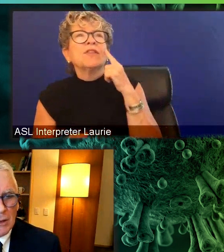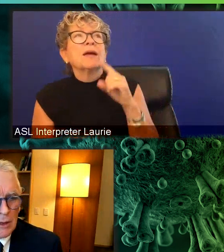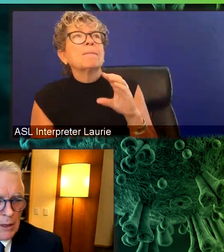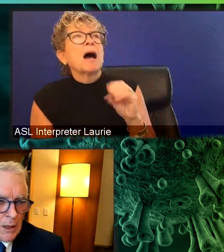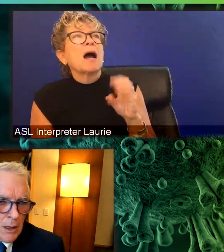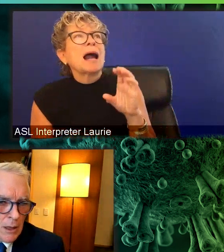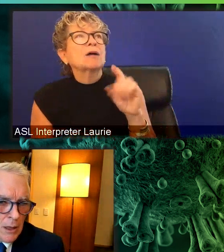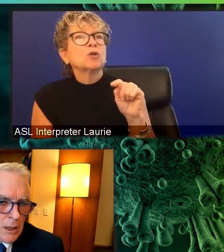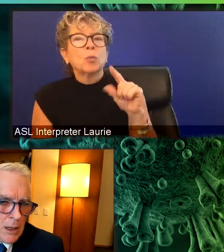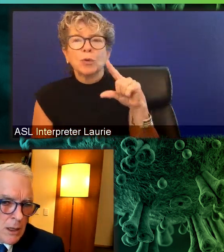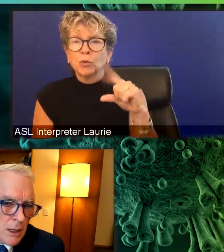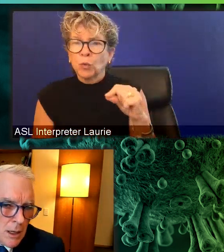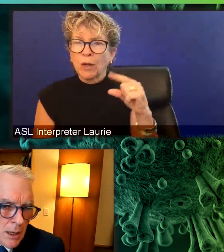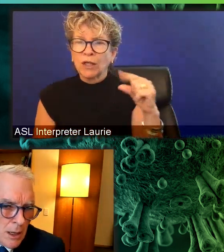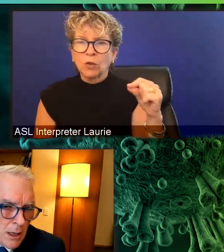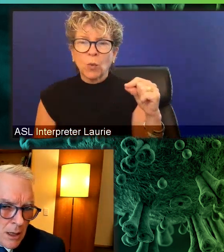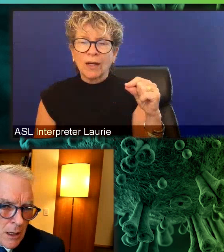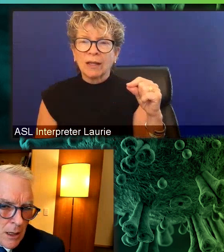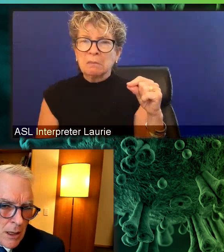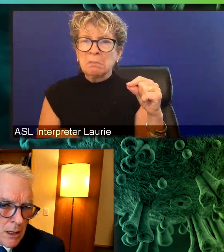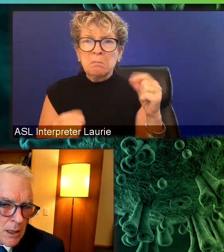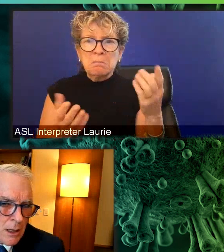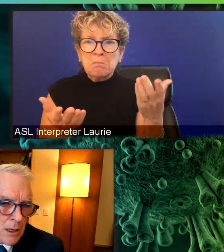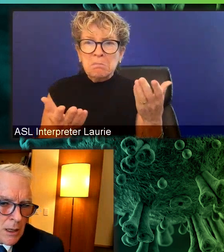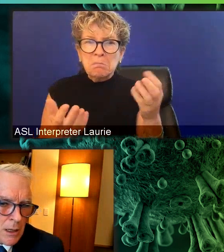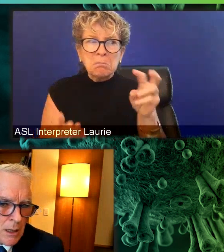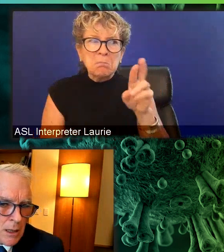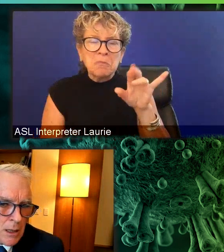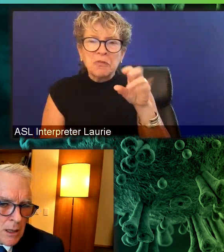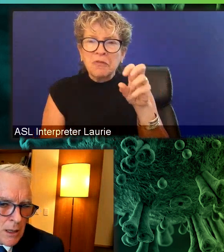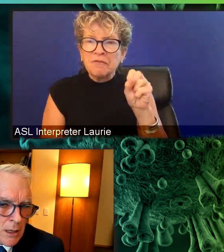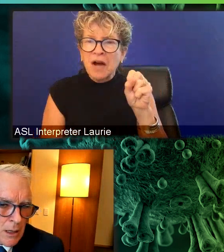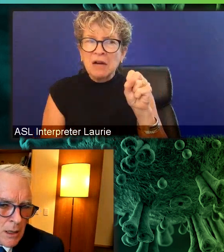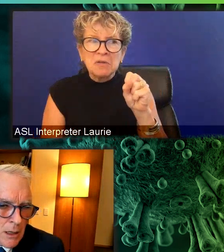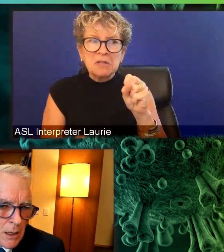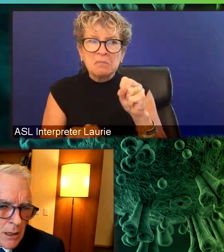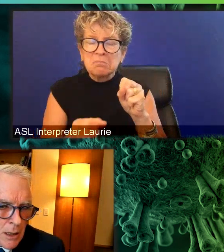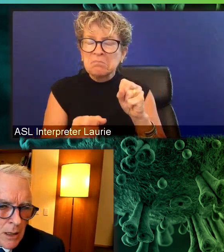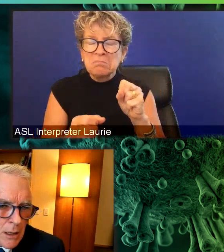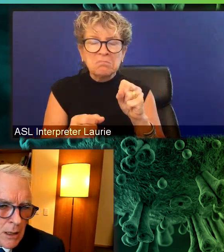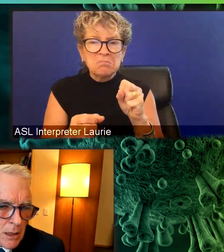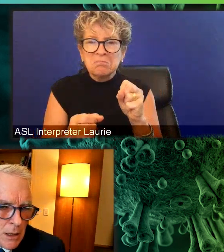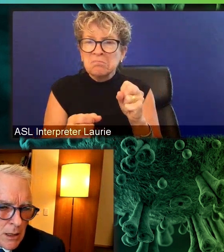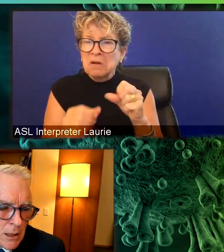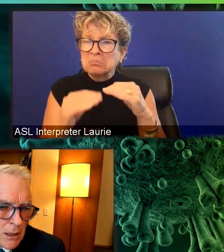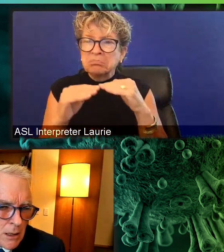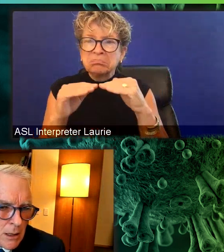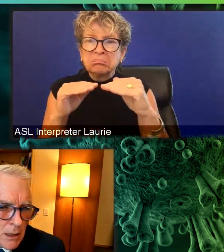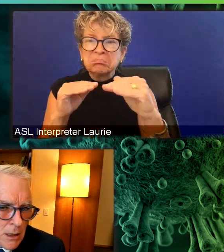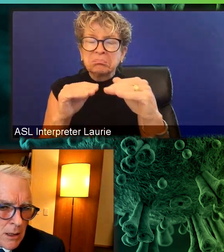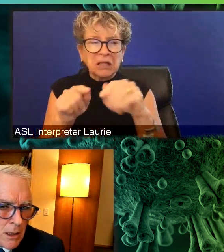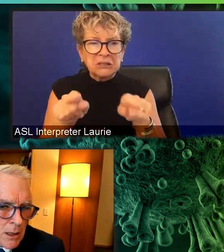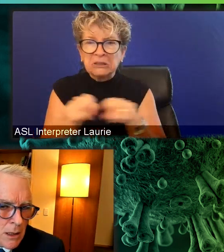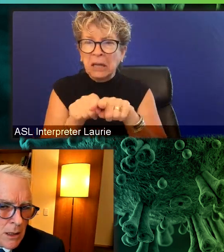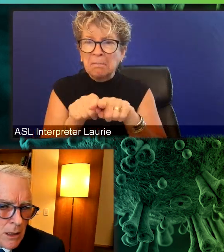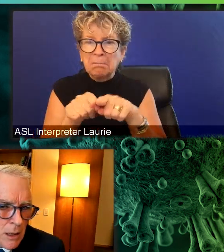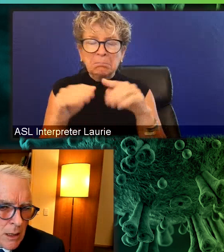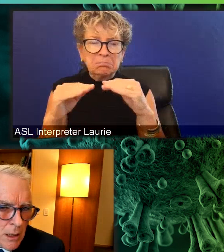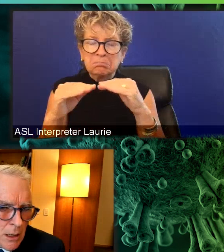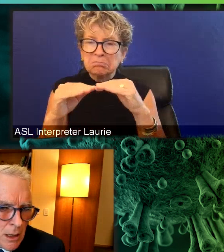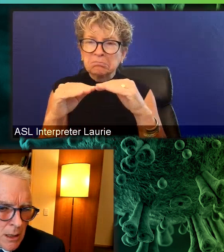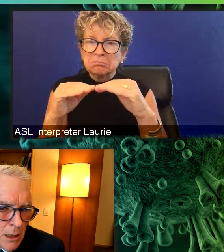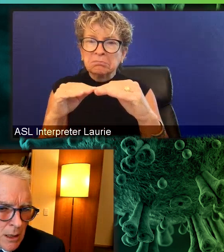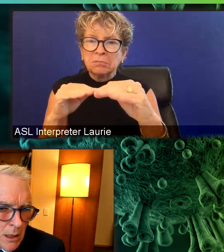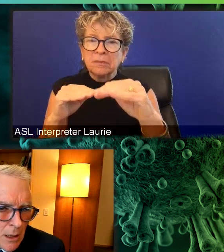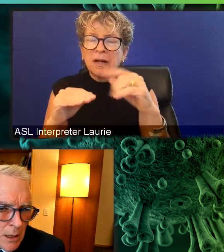uh, there wasn't really a lot going on with the virus, SARS-CoV-2. There's a few mutations, not very many. I expected it to be like seasonal